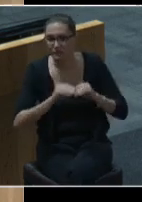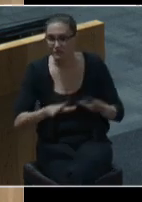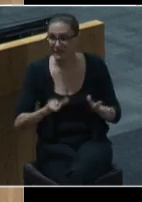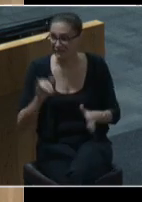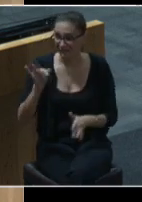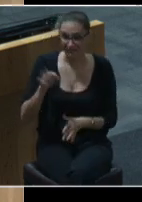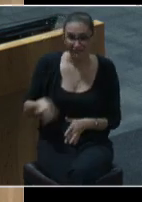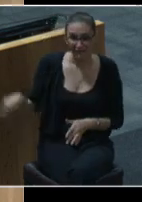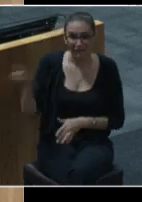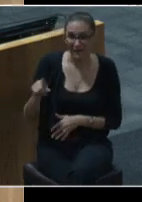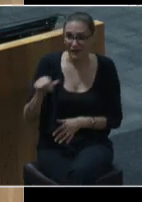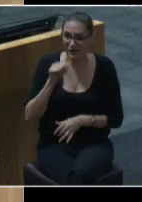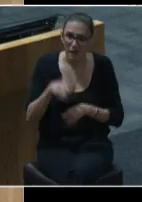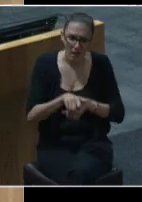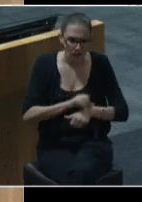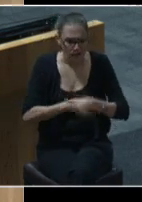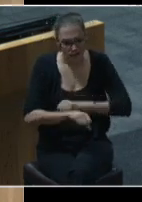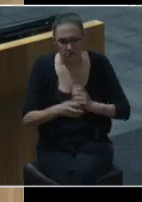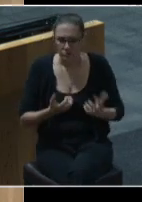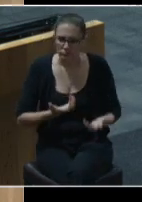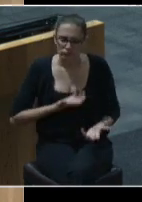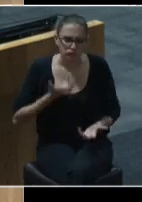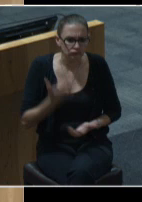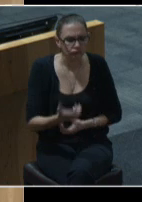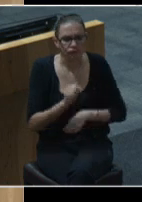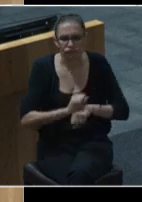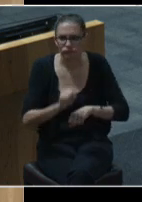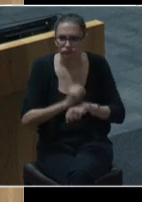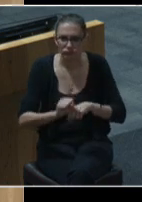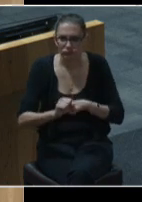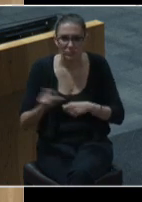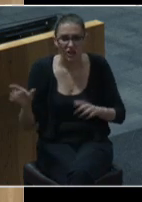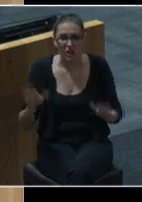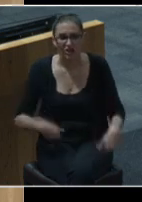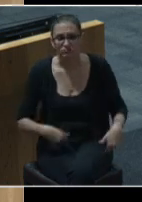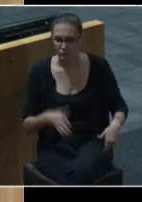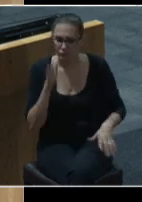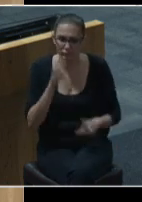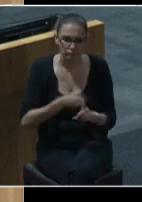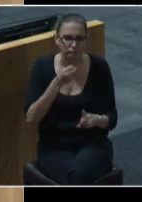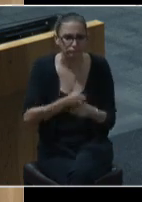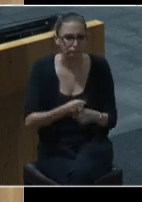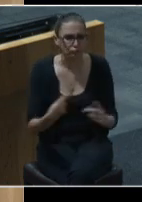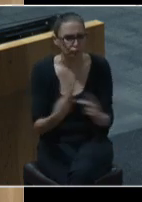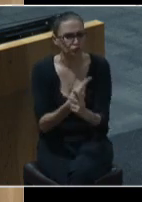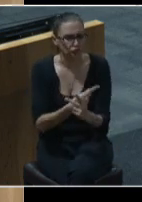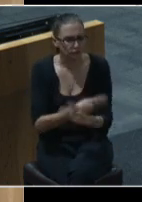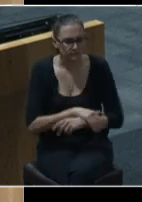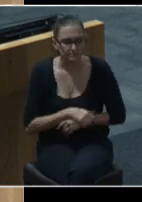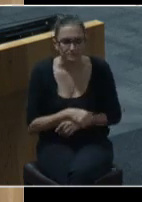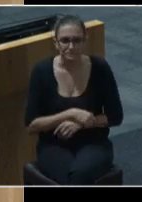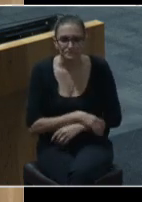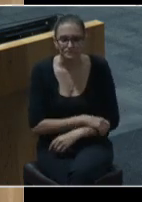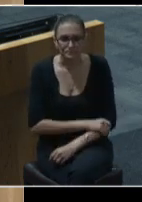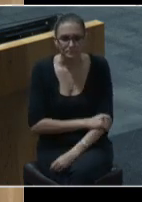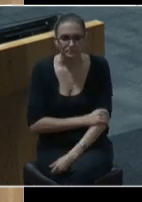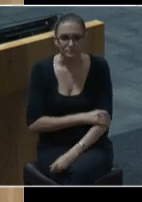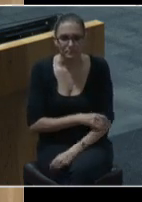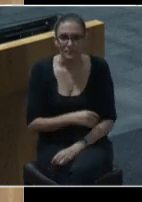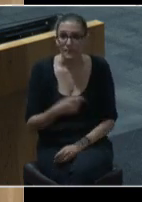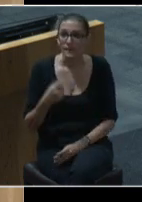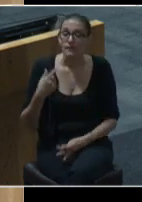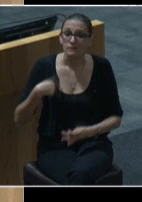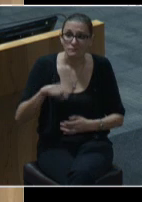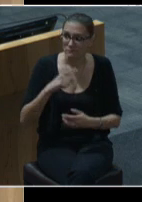selfless work the impact on our city would have been far far worse while you've received numerous briefings from our health